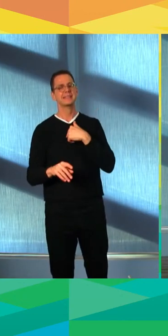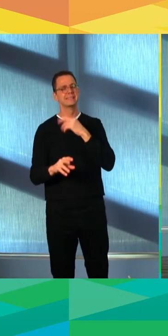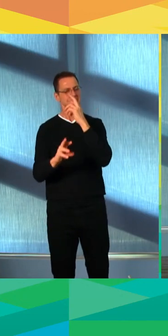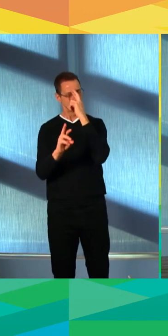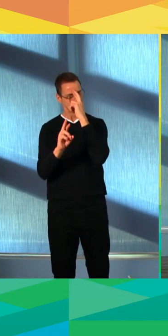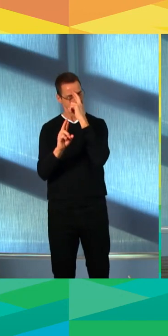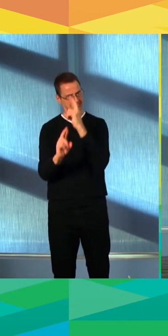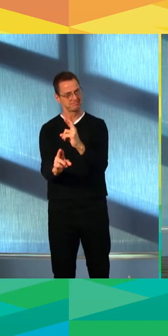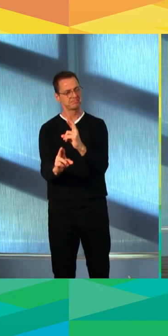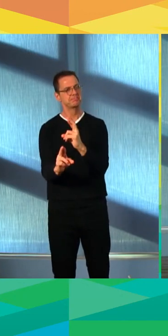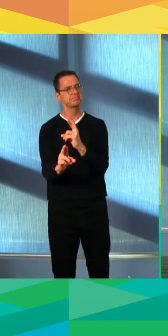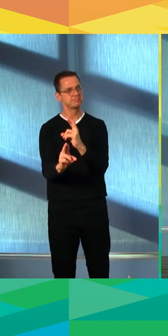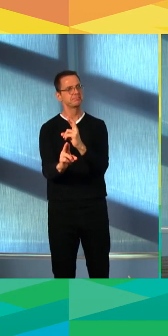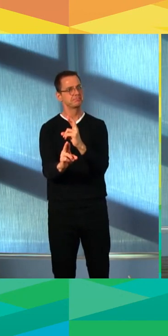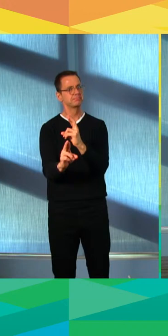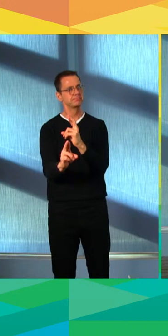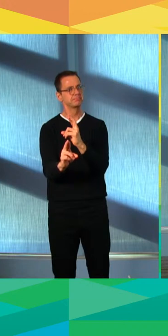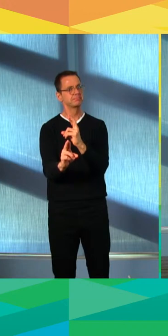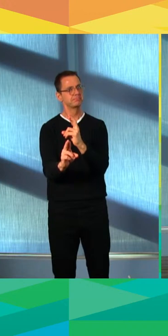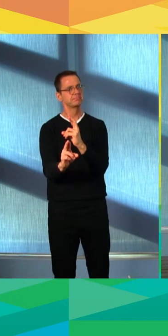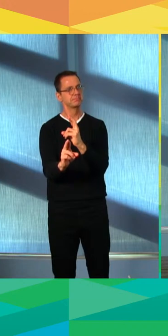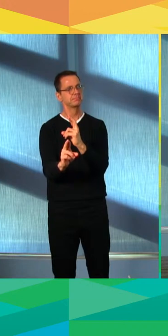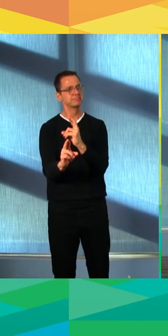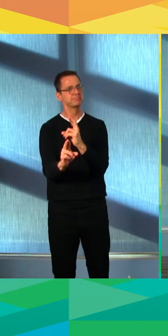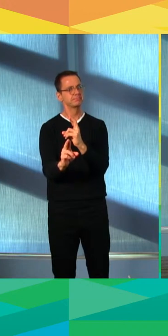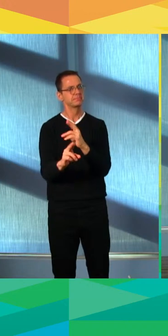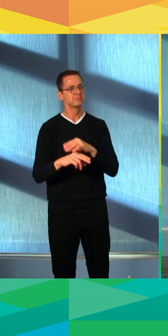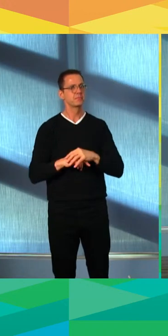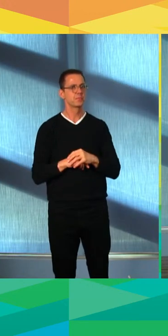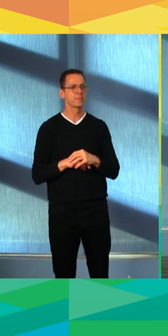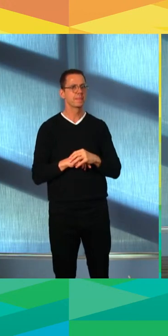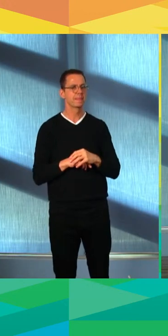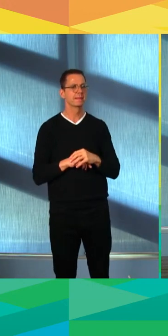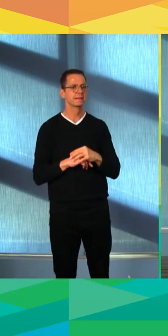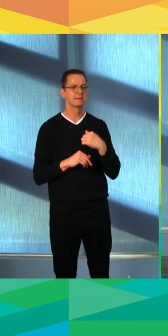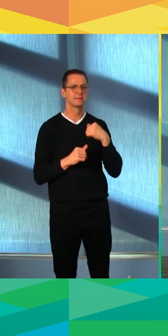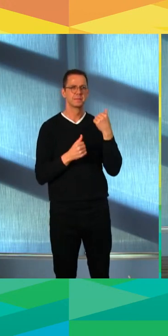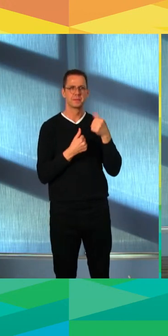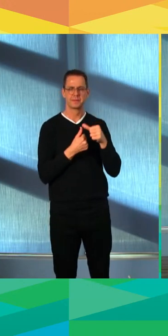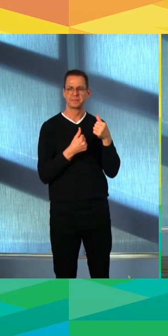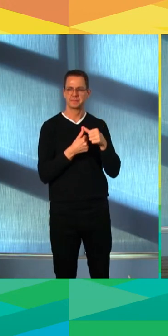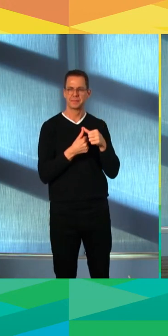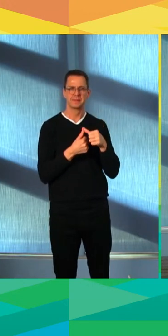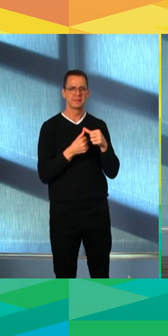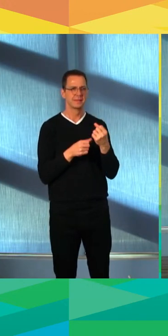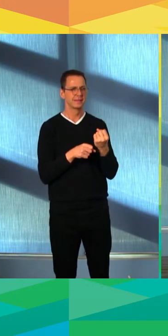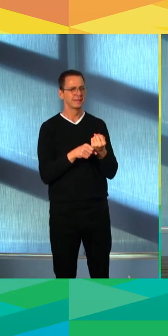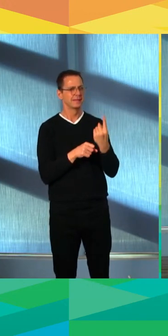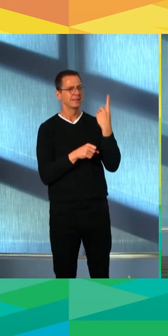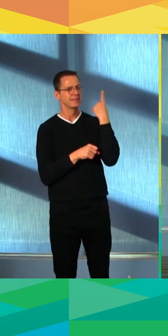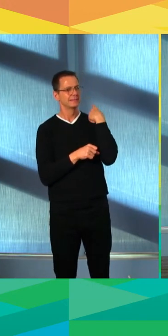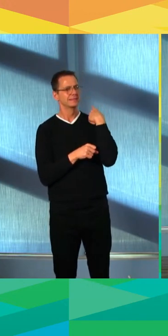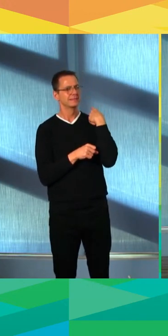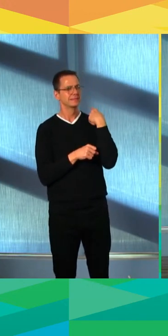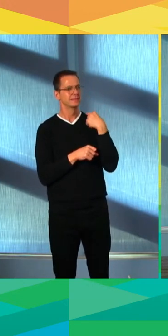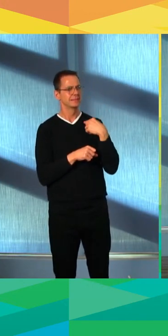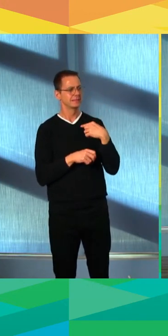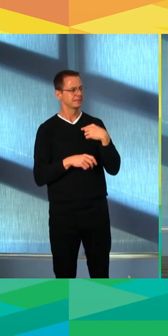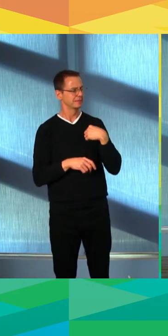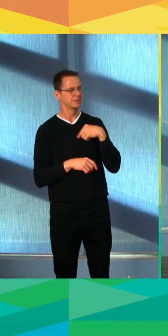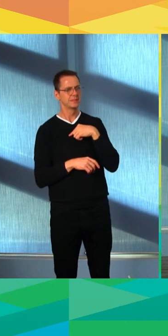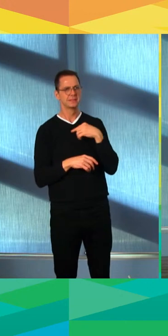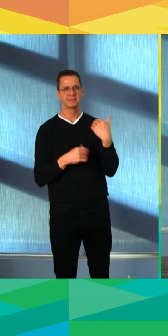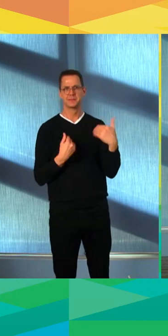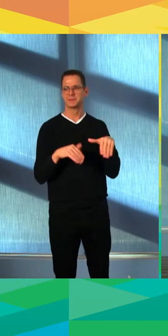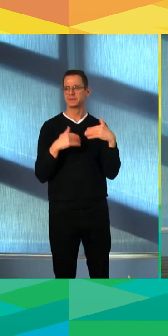willingly and urgently a year ago, that we